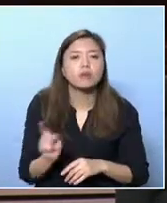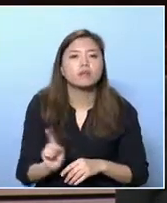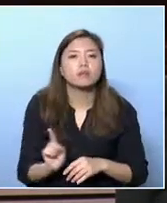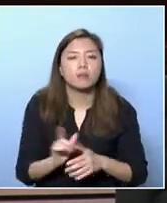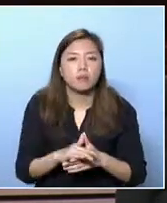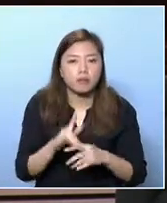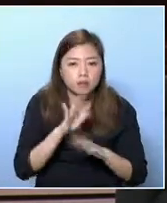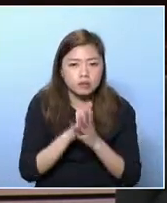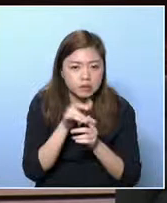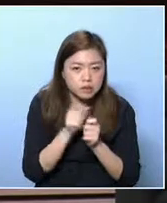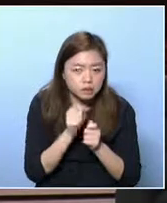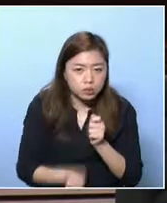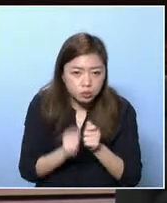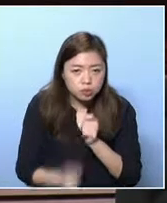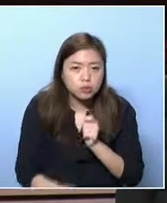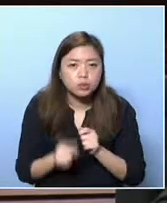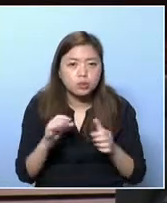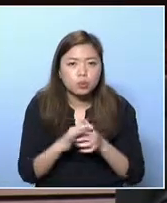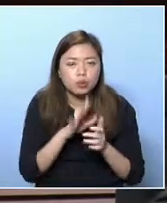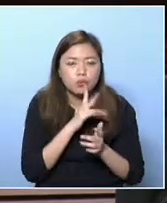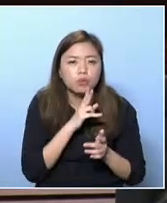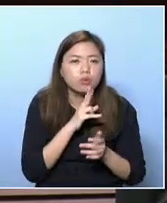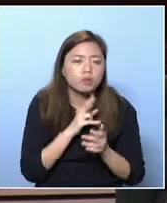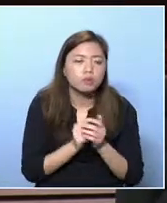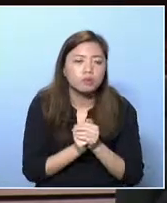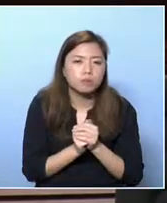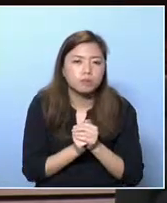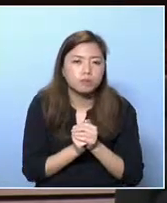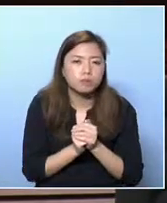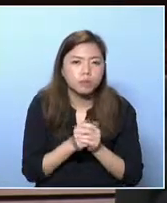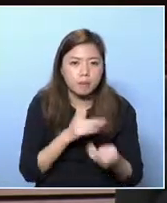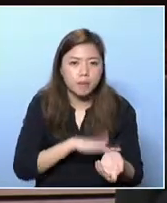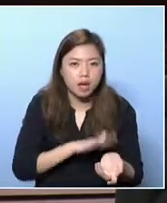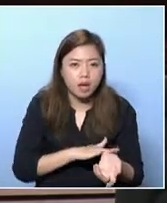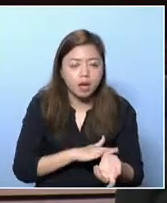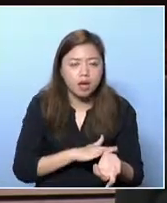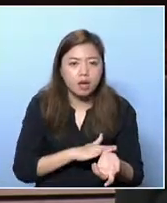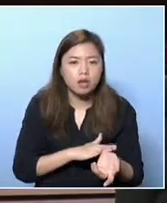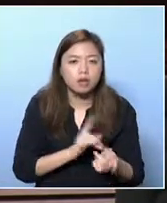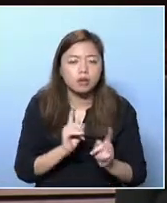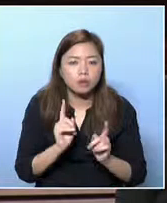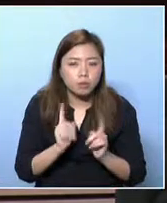situation of these groups of people vis-à-vis the general population.